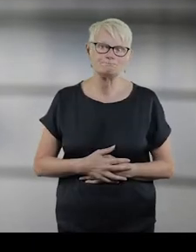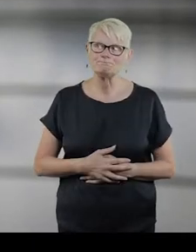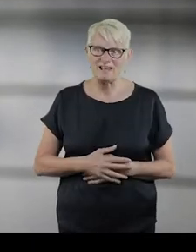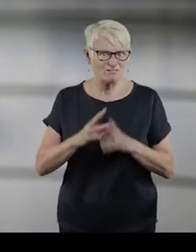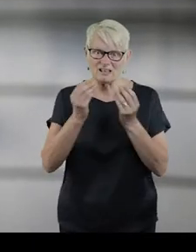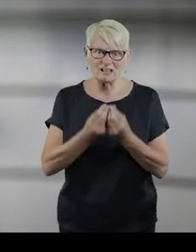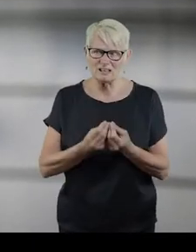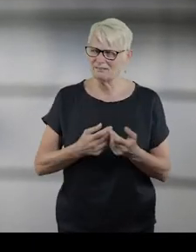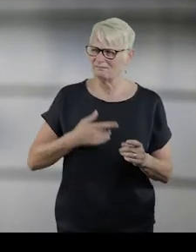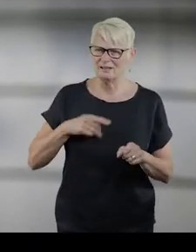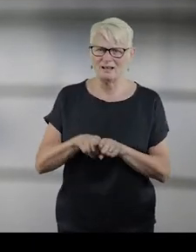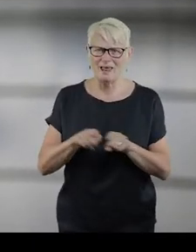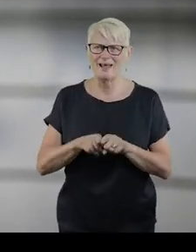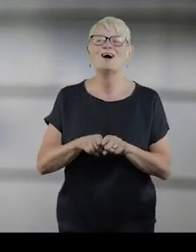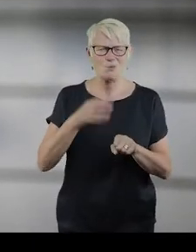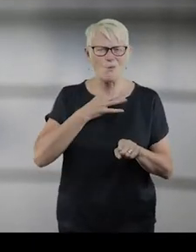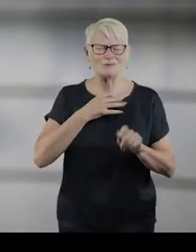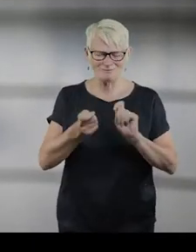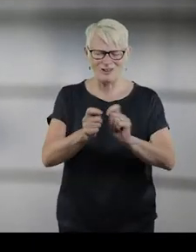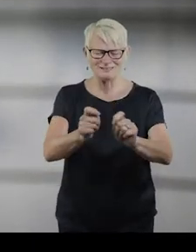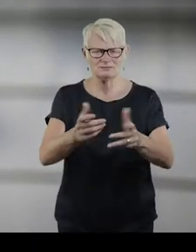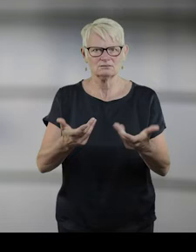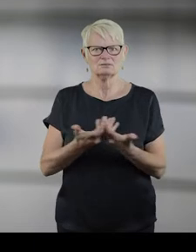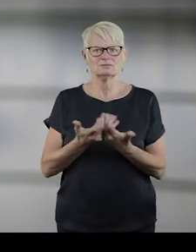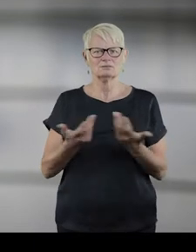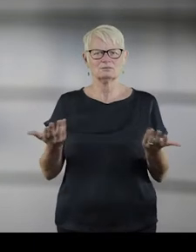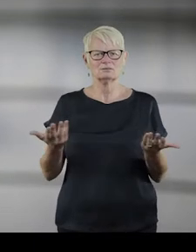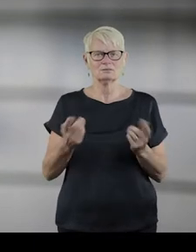Everything feels like folding water.